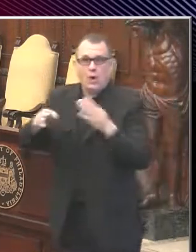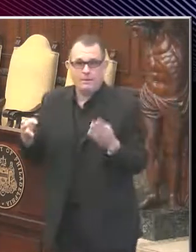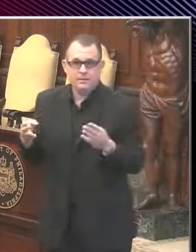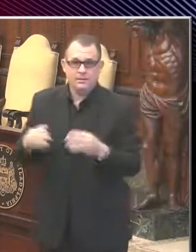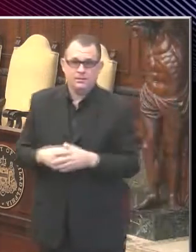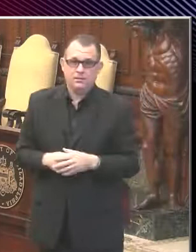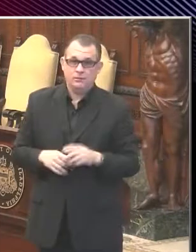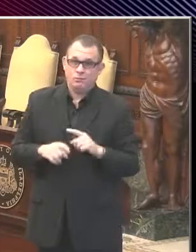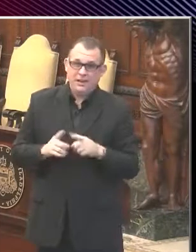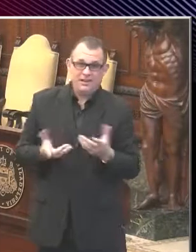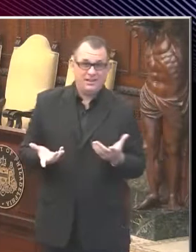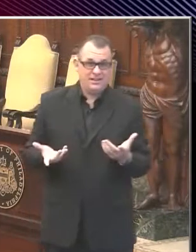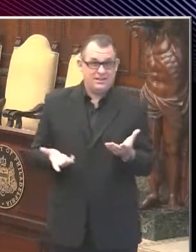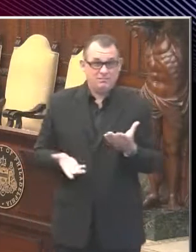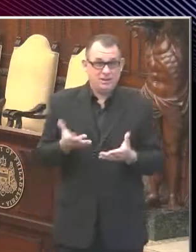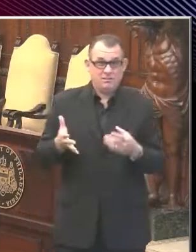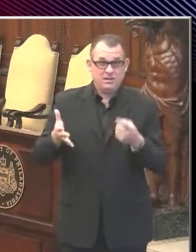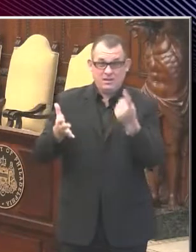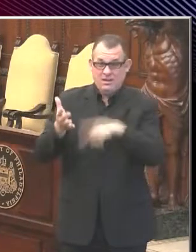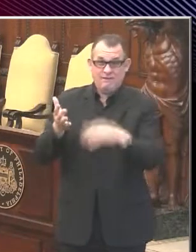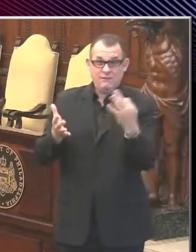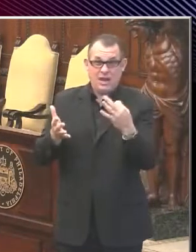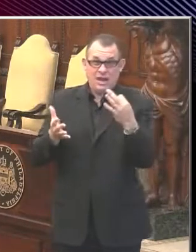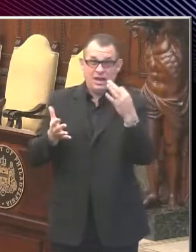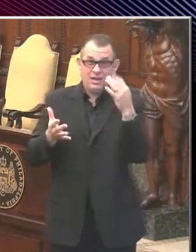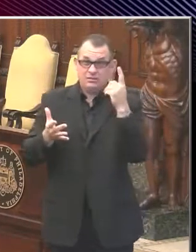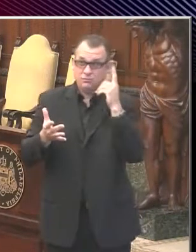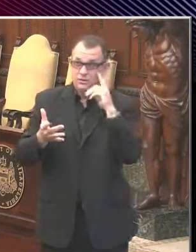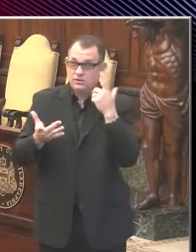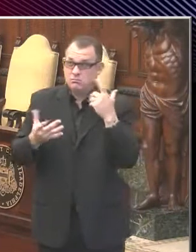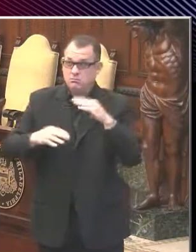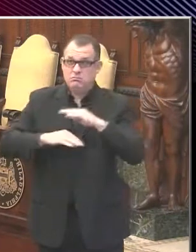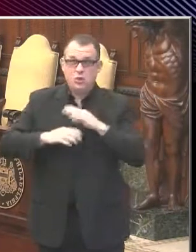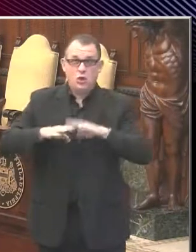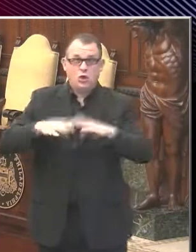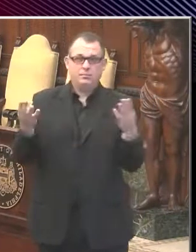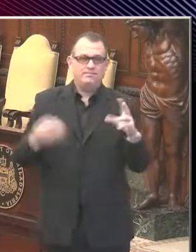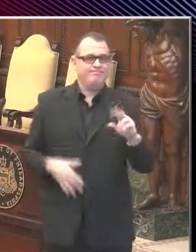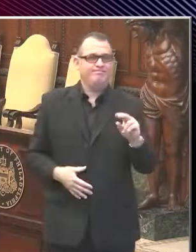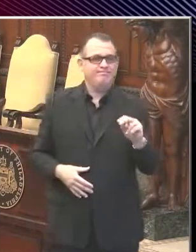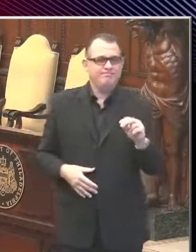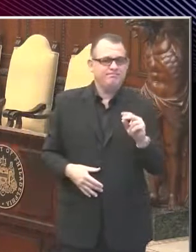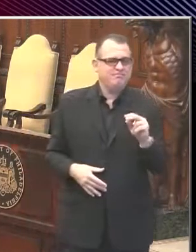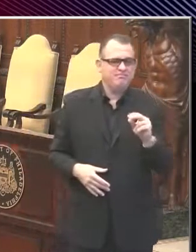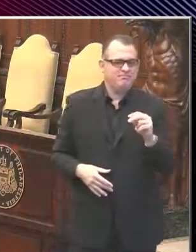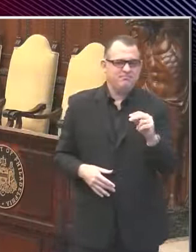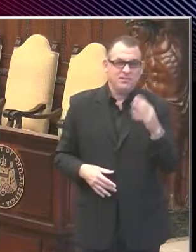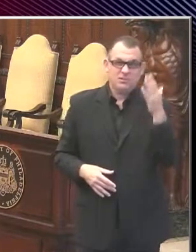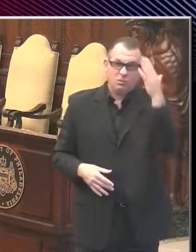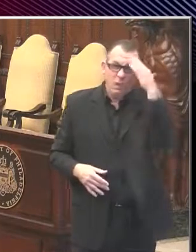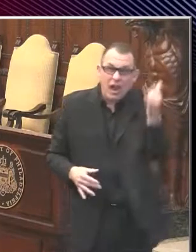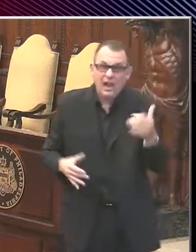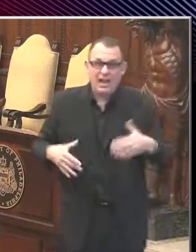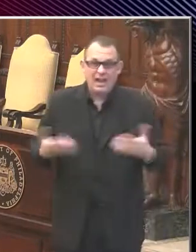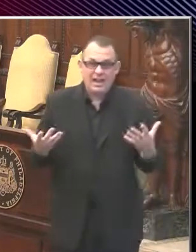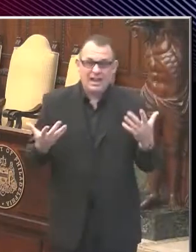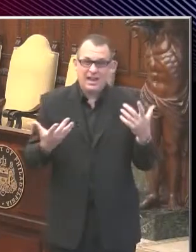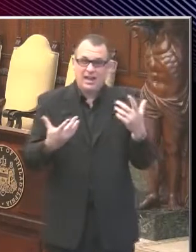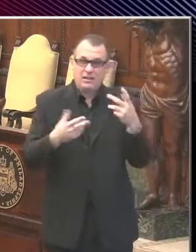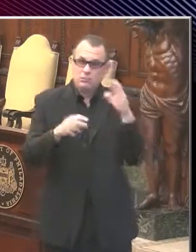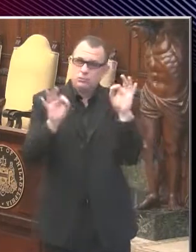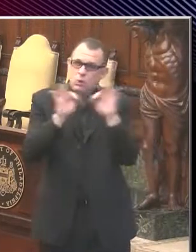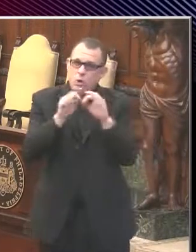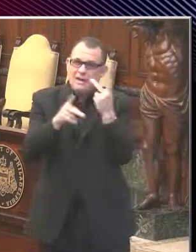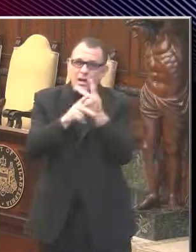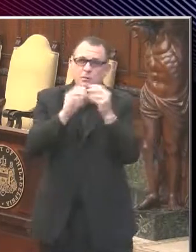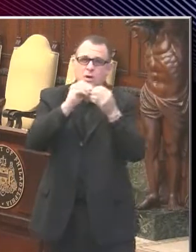meet by next Friday because we're not seeing a consistent decrease in cases over four weeks, which is one of our targets, or we